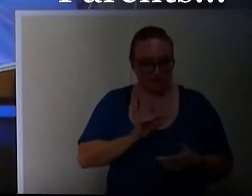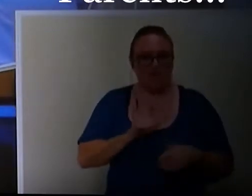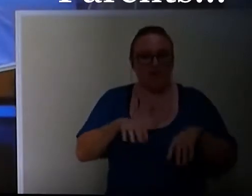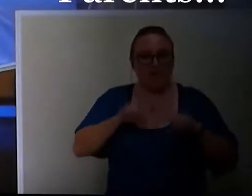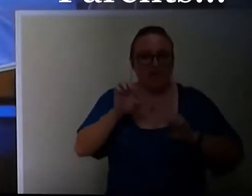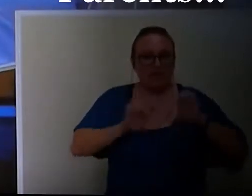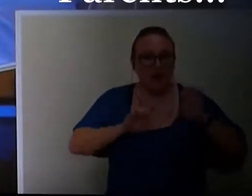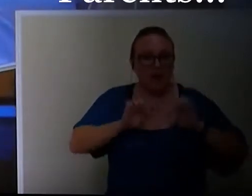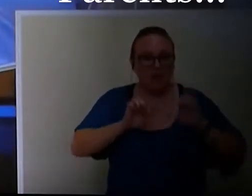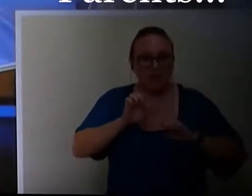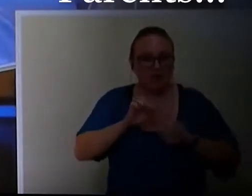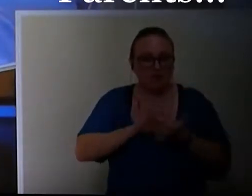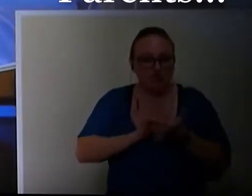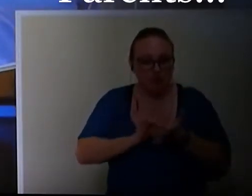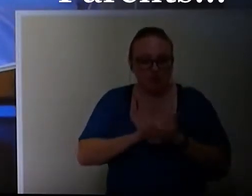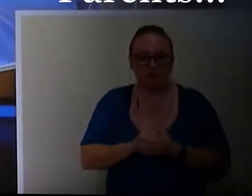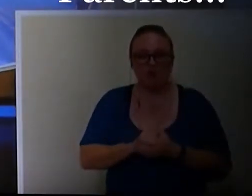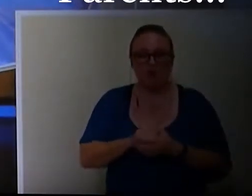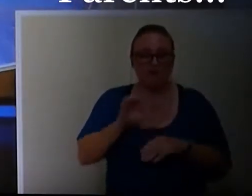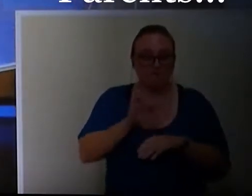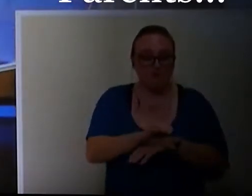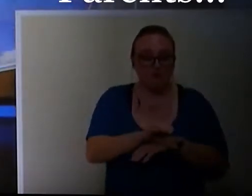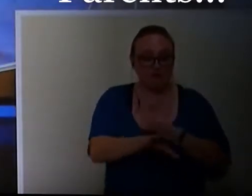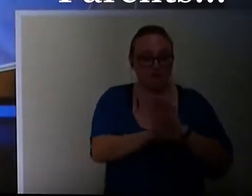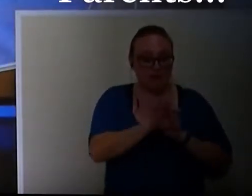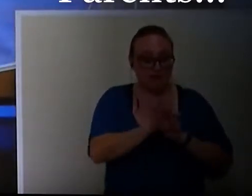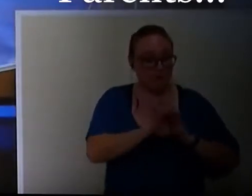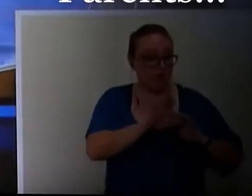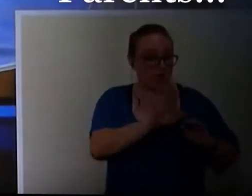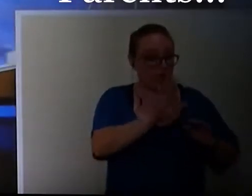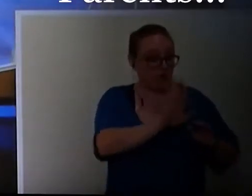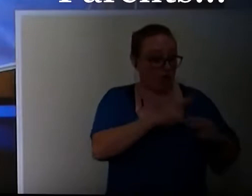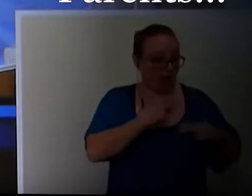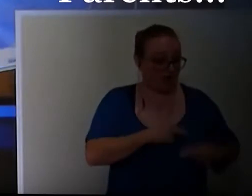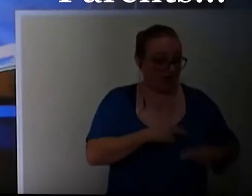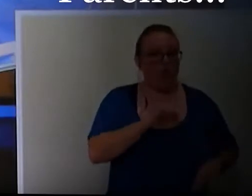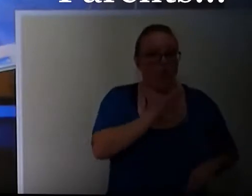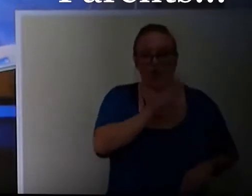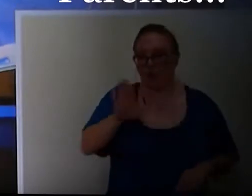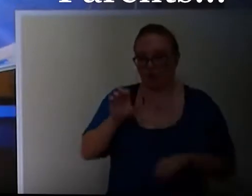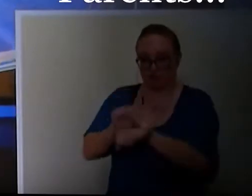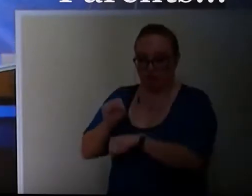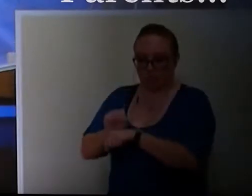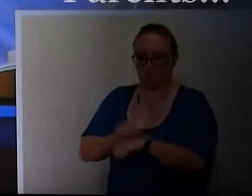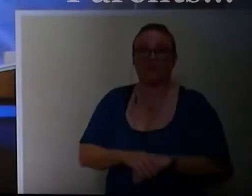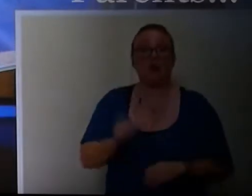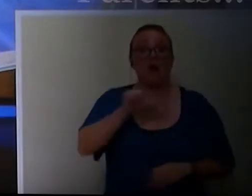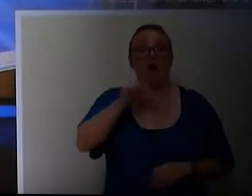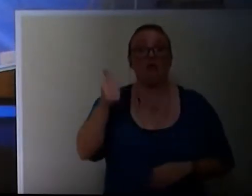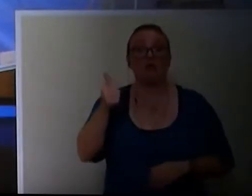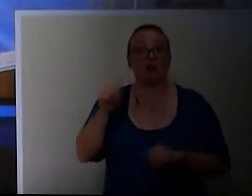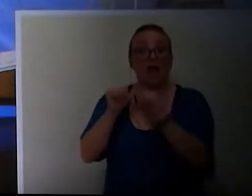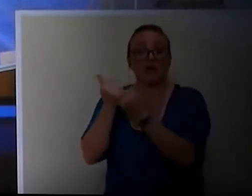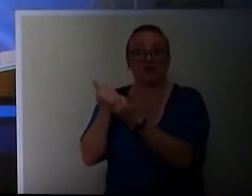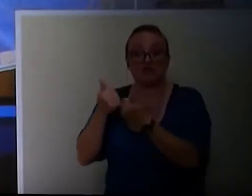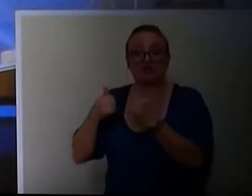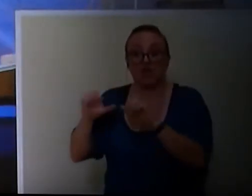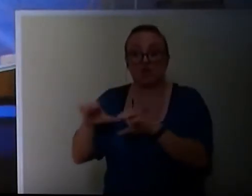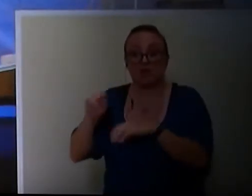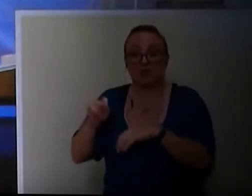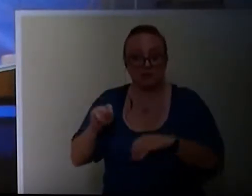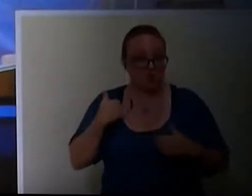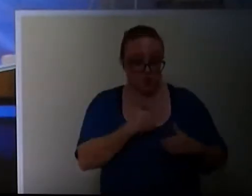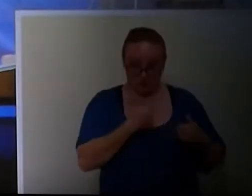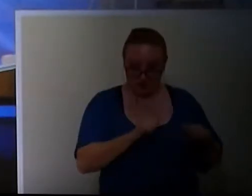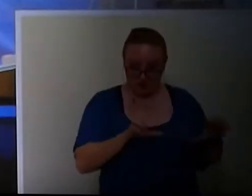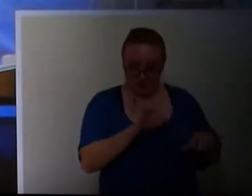experimental drugs, forcing them to choose between their health and their livelihoods. One, other agencies are attempting to do it, so it's common sense that we do